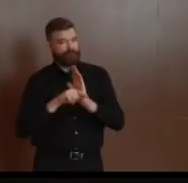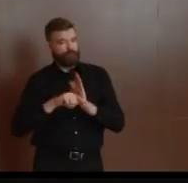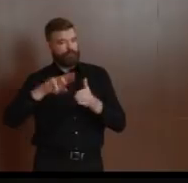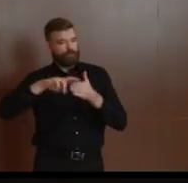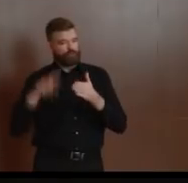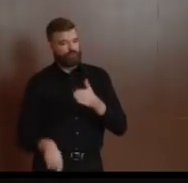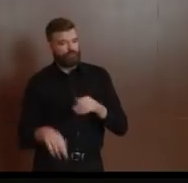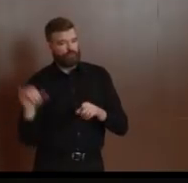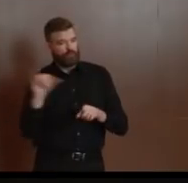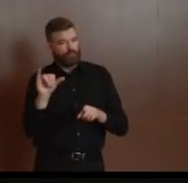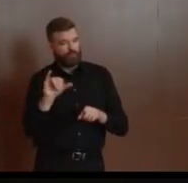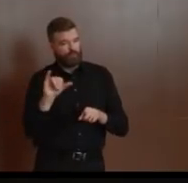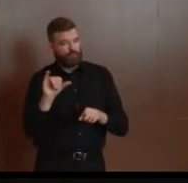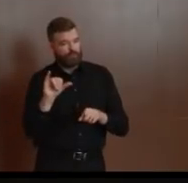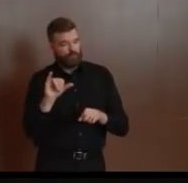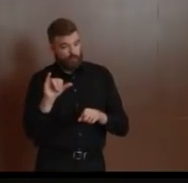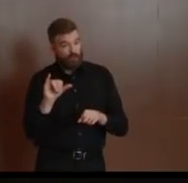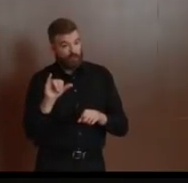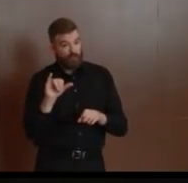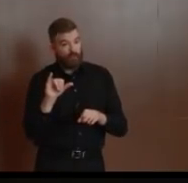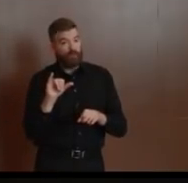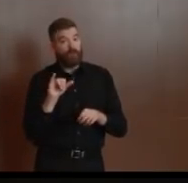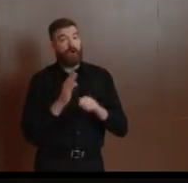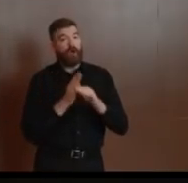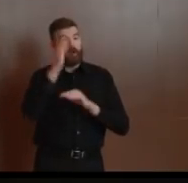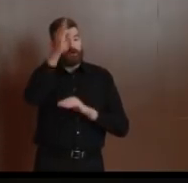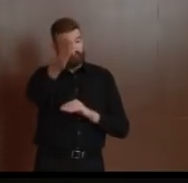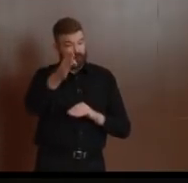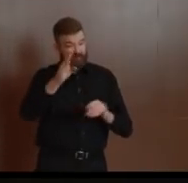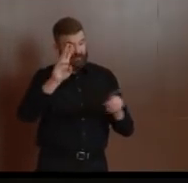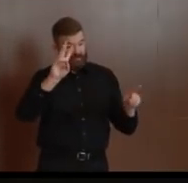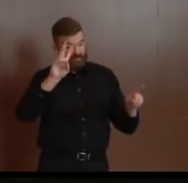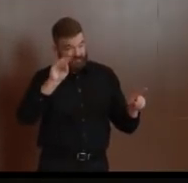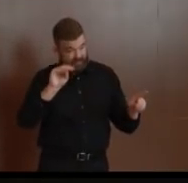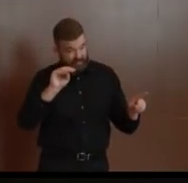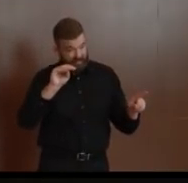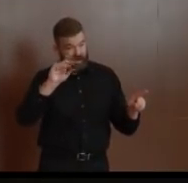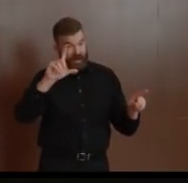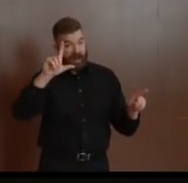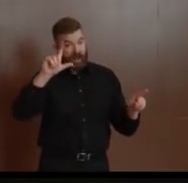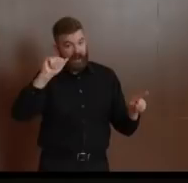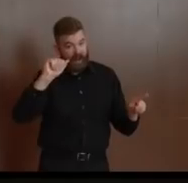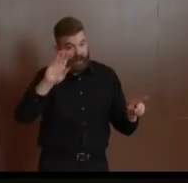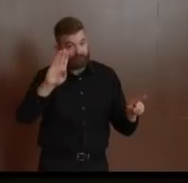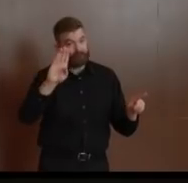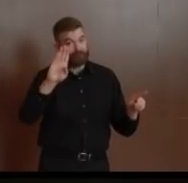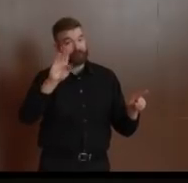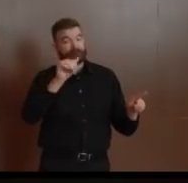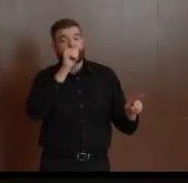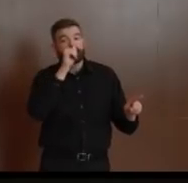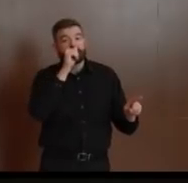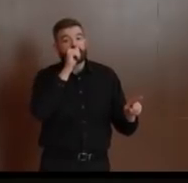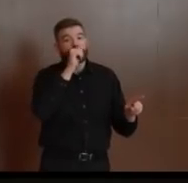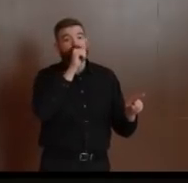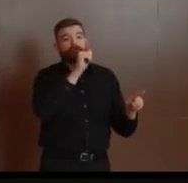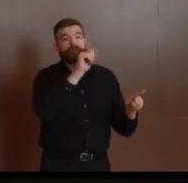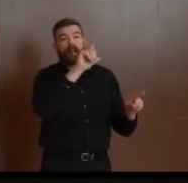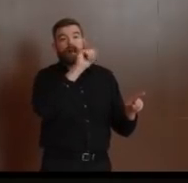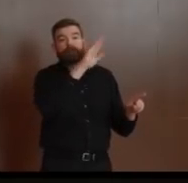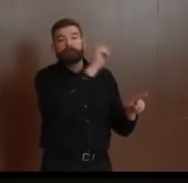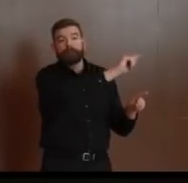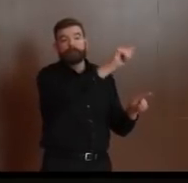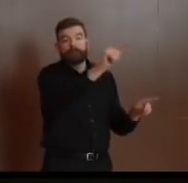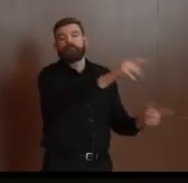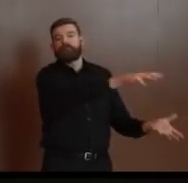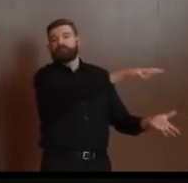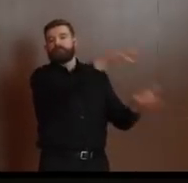laboratories that are providing us results. It's a matter of just kind of compiling all that information and getting this in